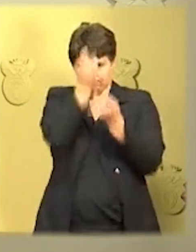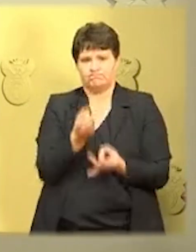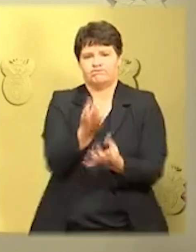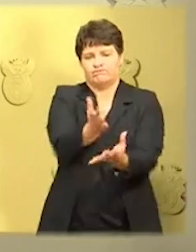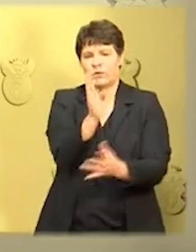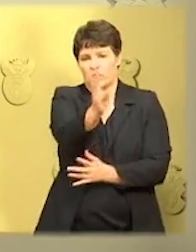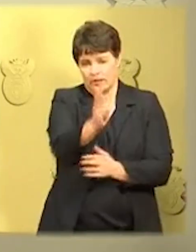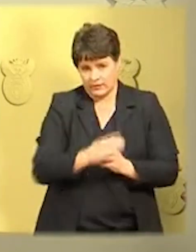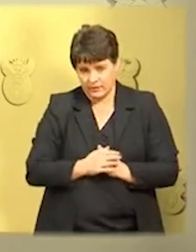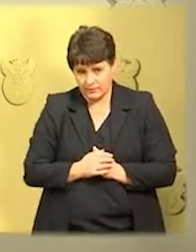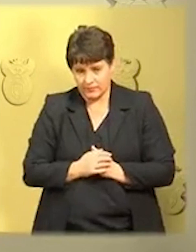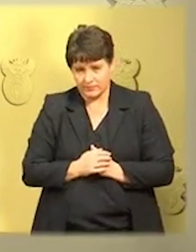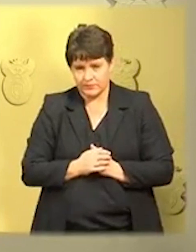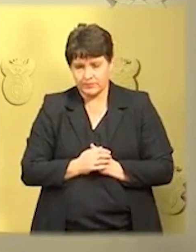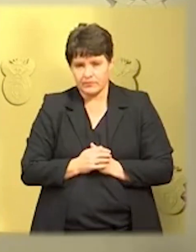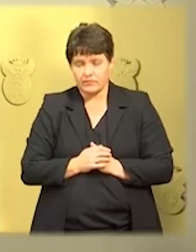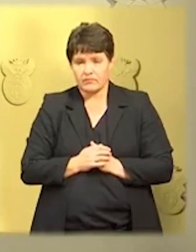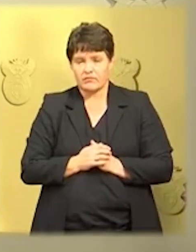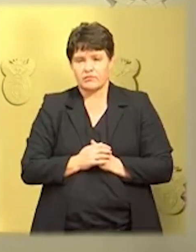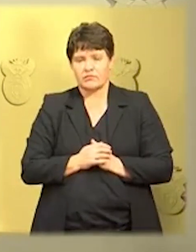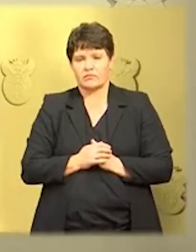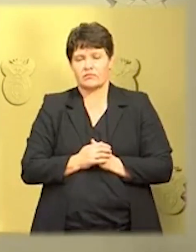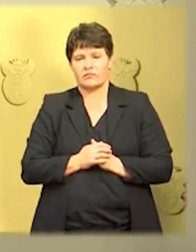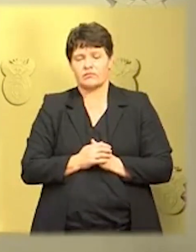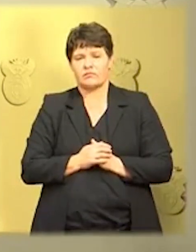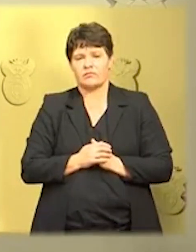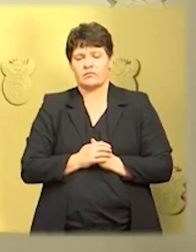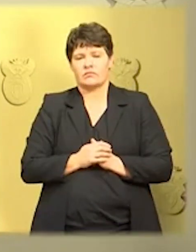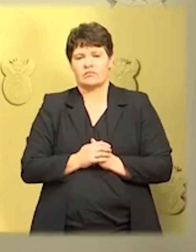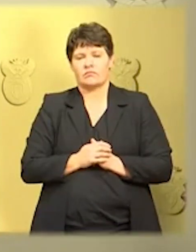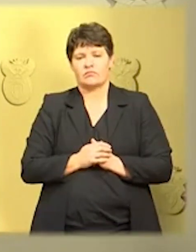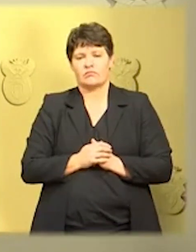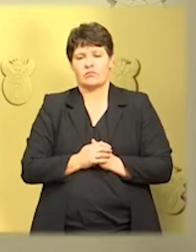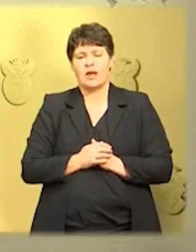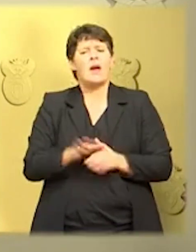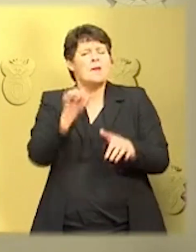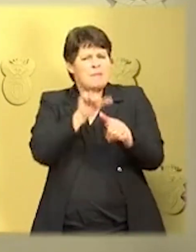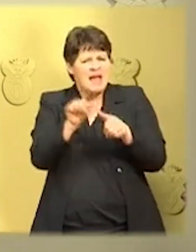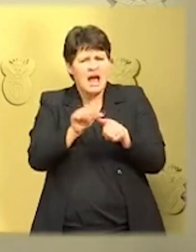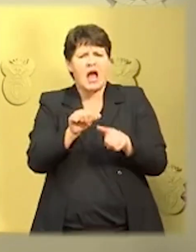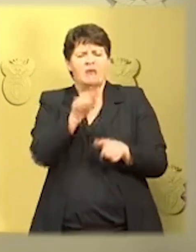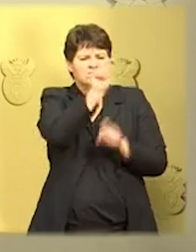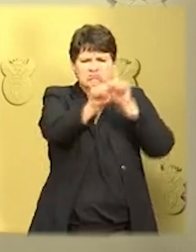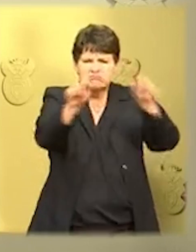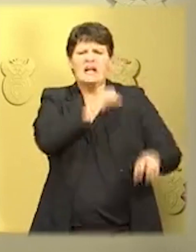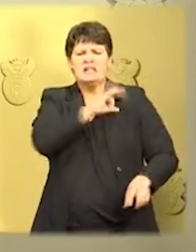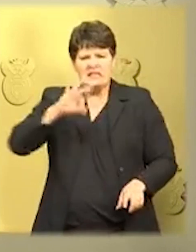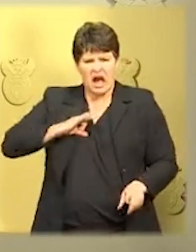Businesses will be encouraged to adopt a work from home strategy where possible.